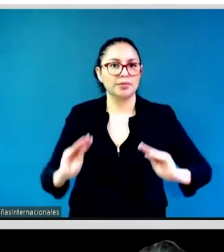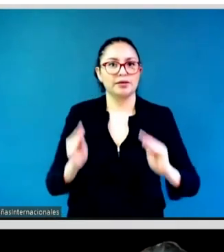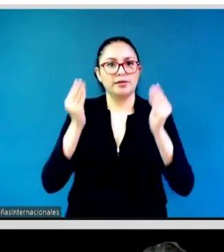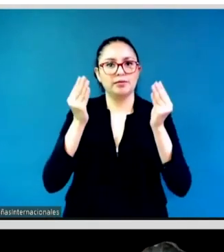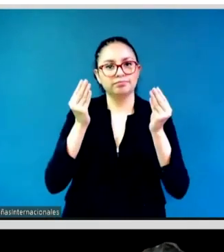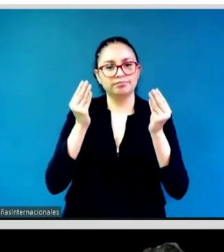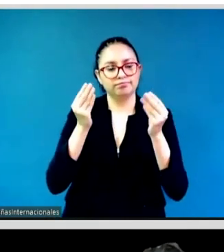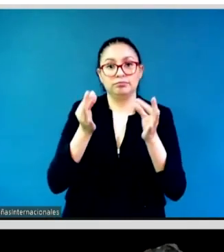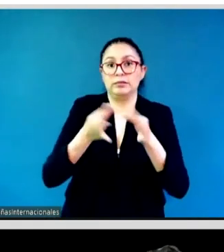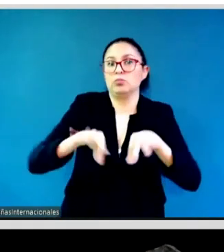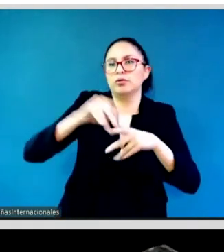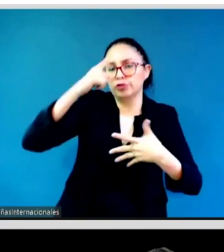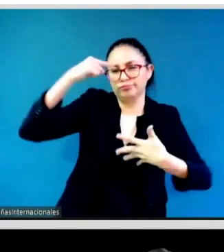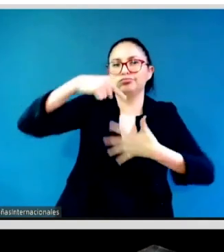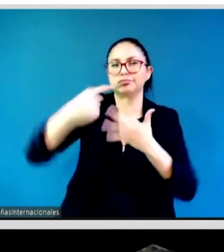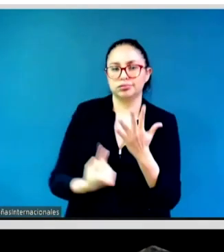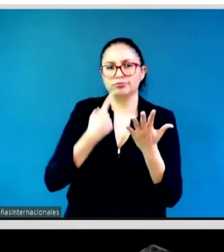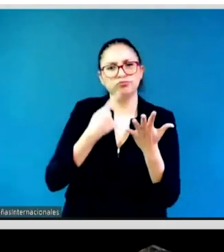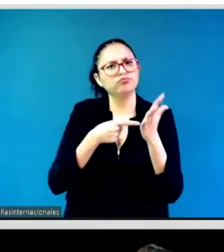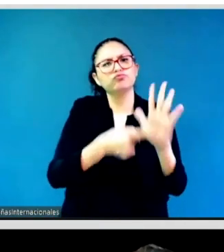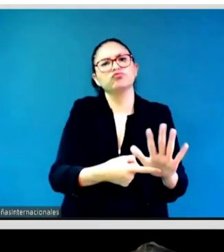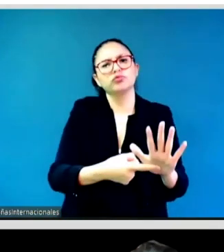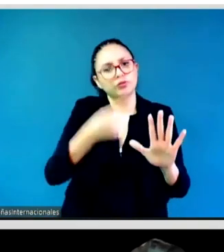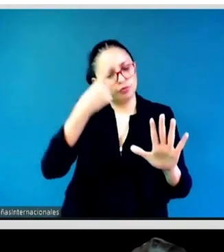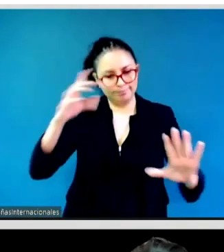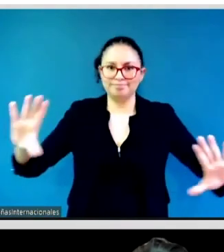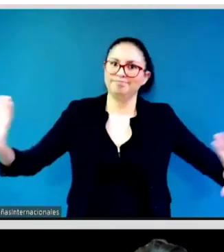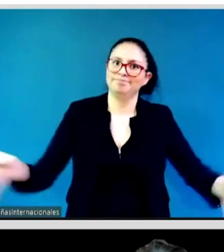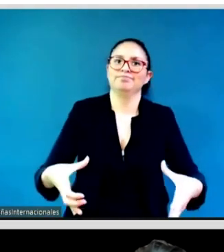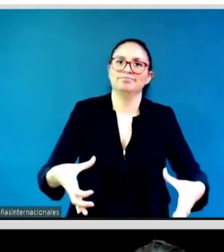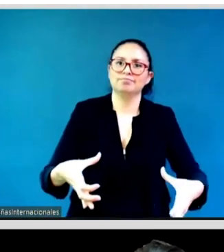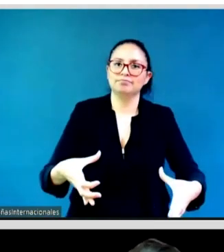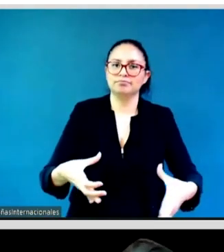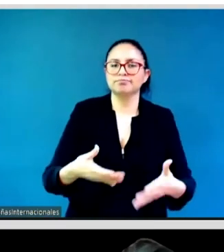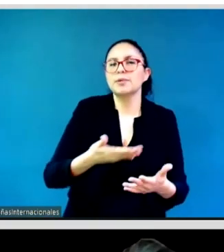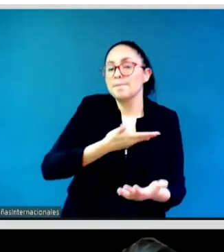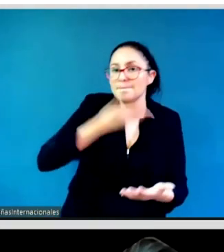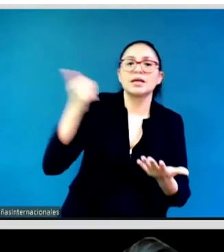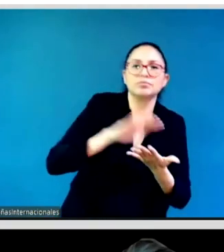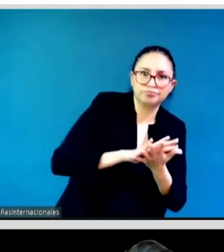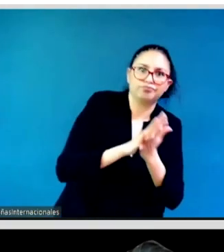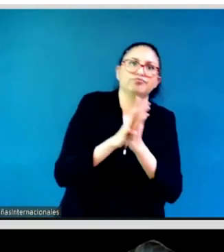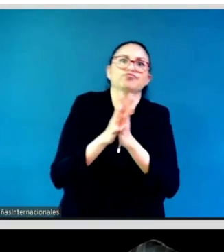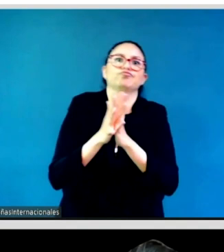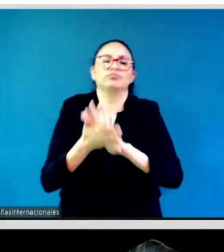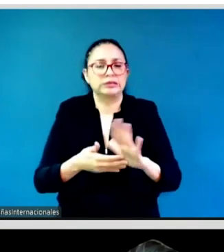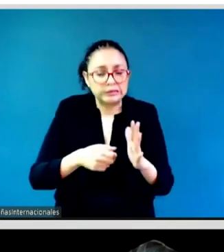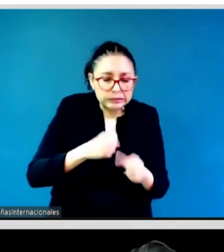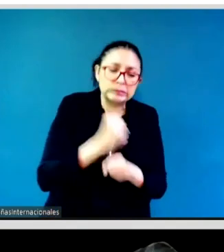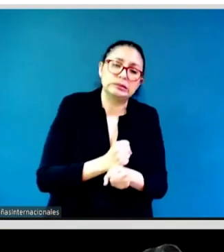which includes also changing some of the processes. And so today what we are presenting,